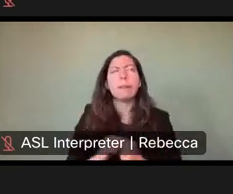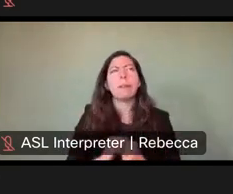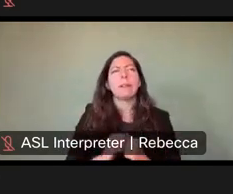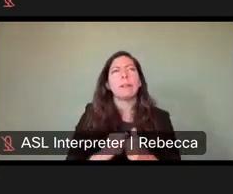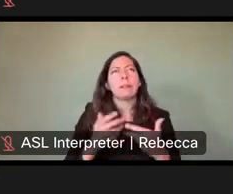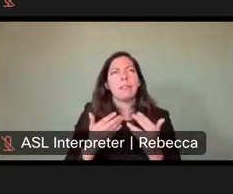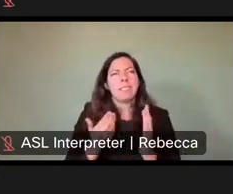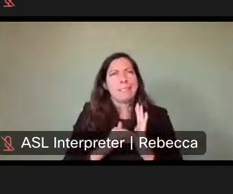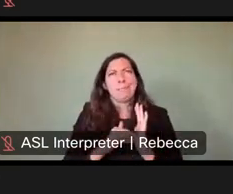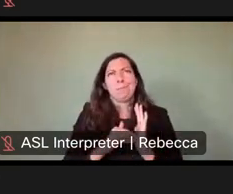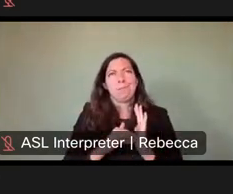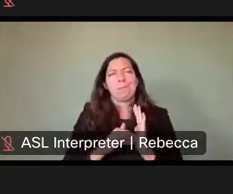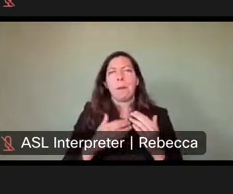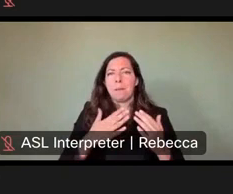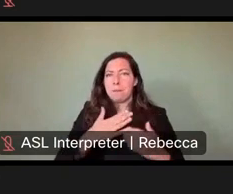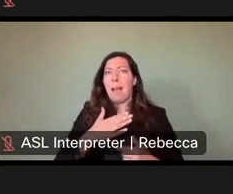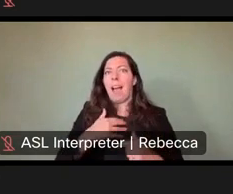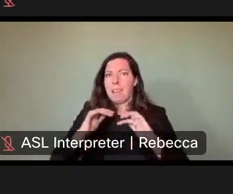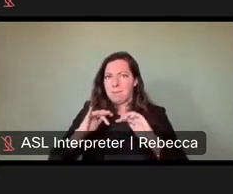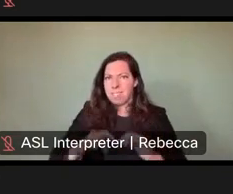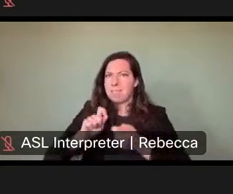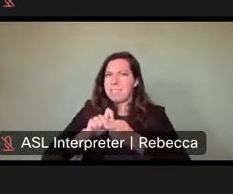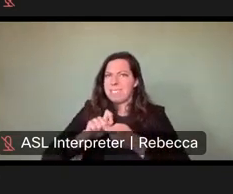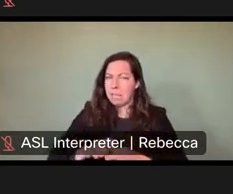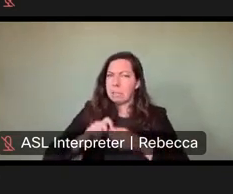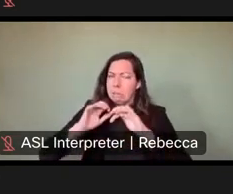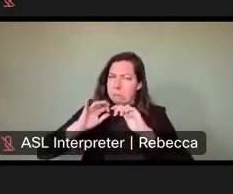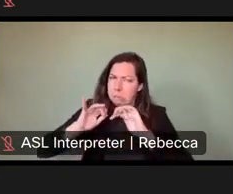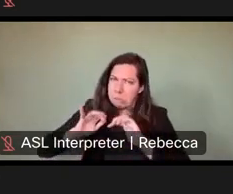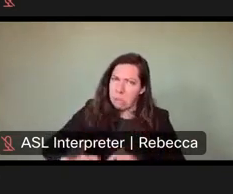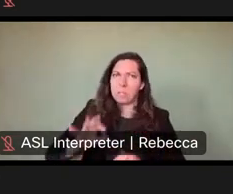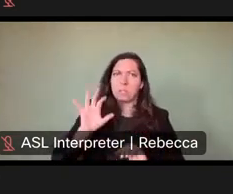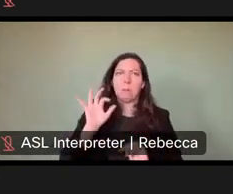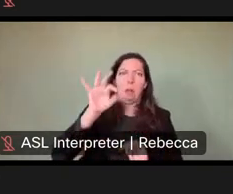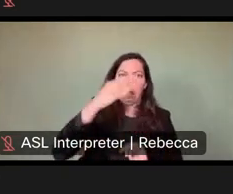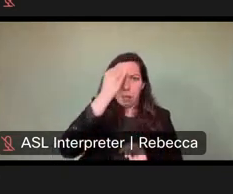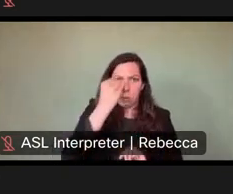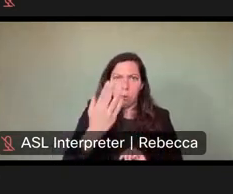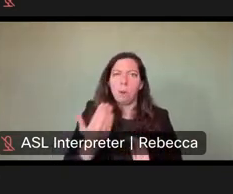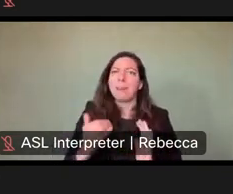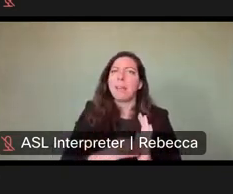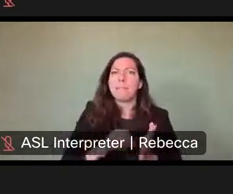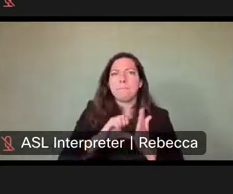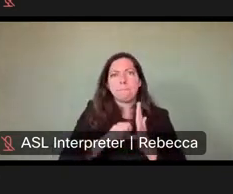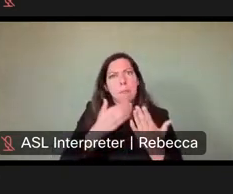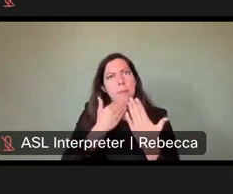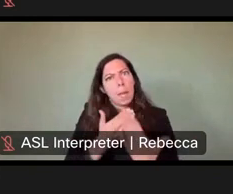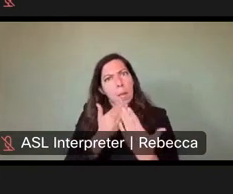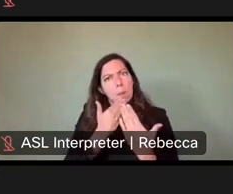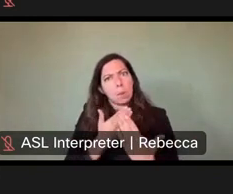So, again, I've written some details. Uh, I just wanted to put that out there again. Thank you. I really appreciate the opportunity.